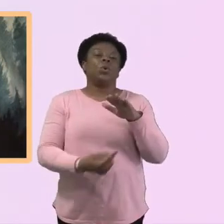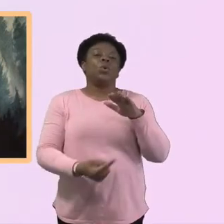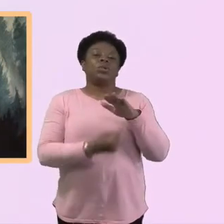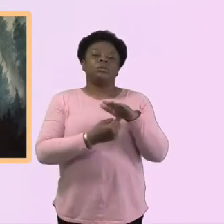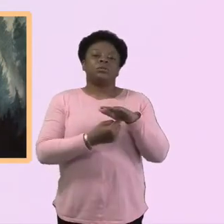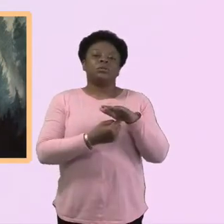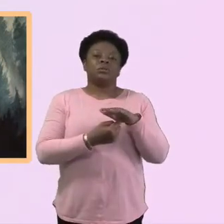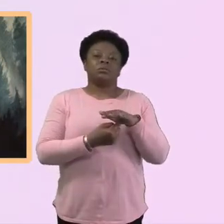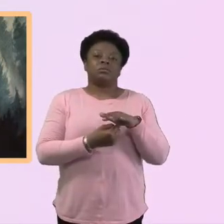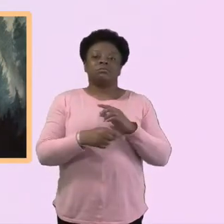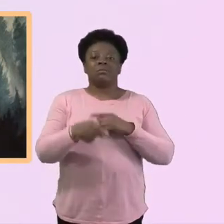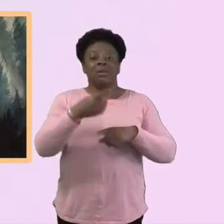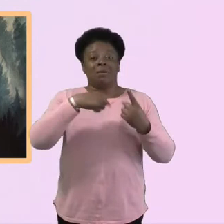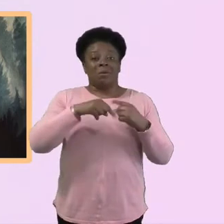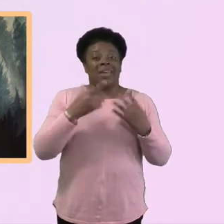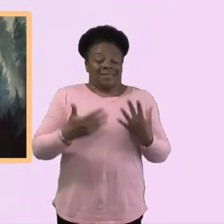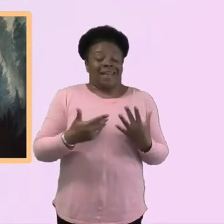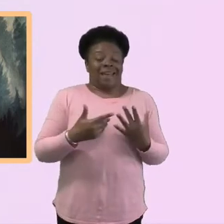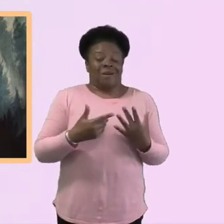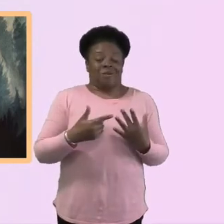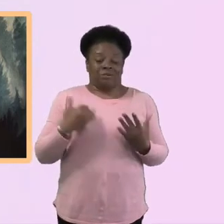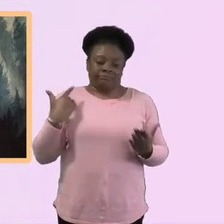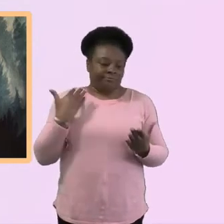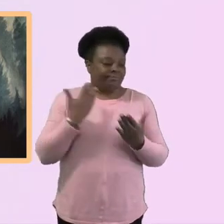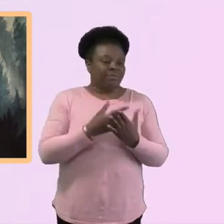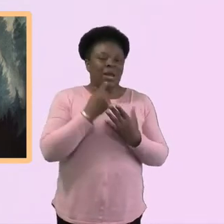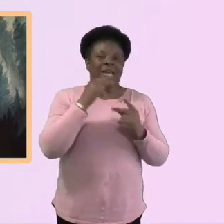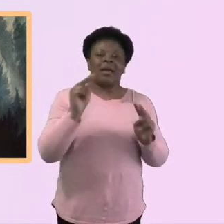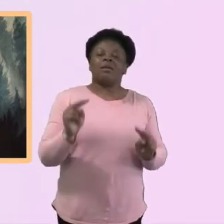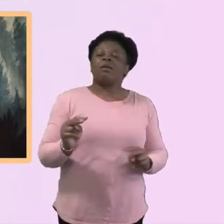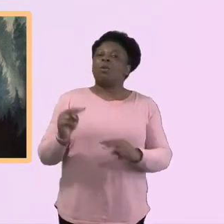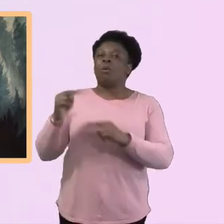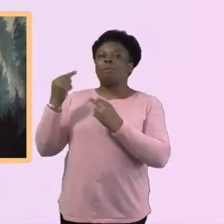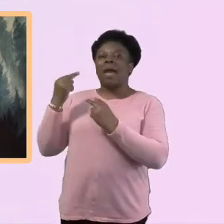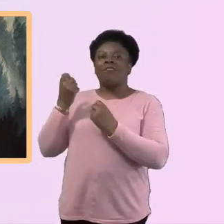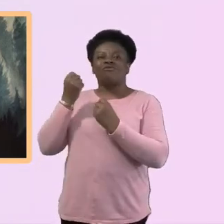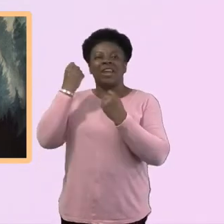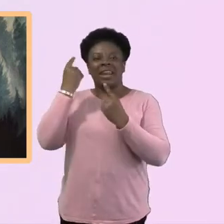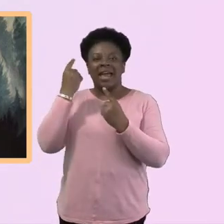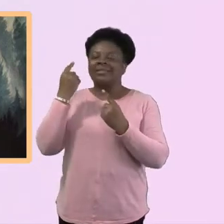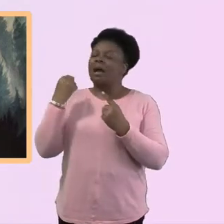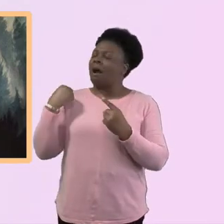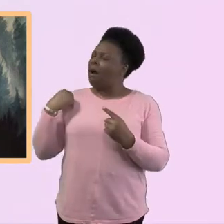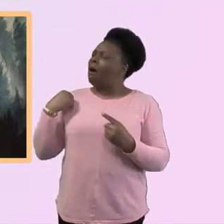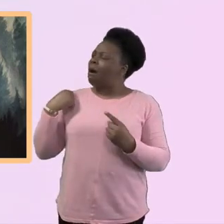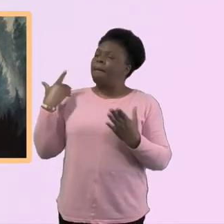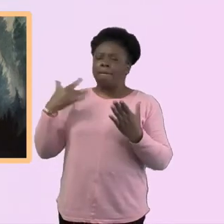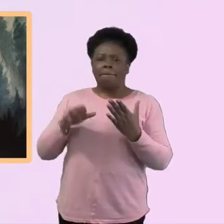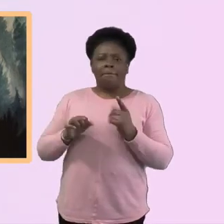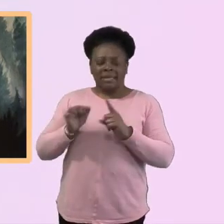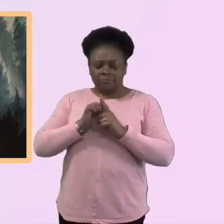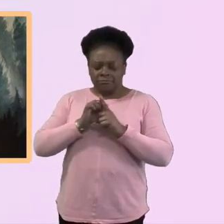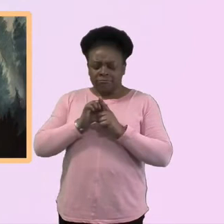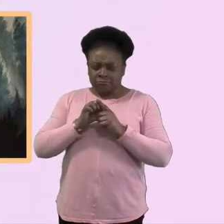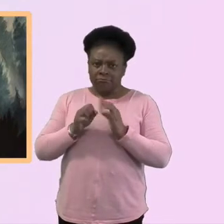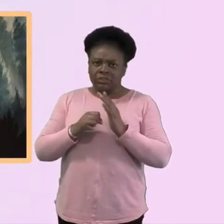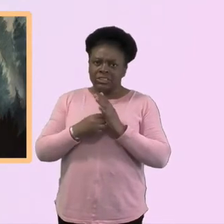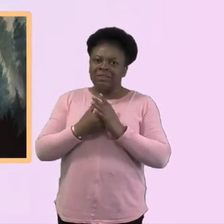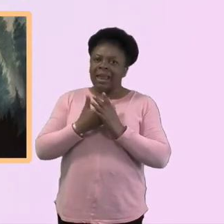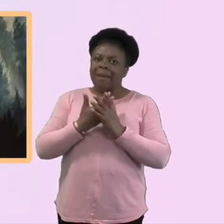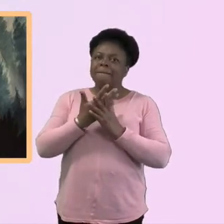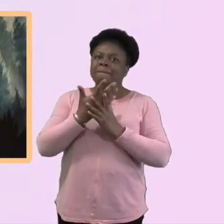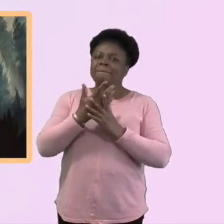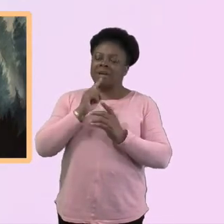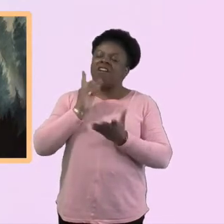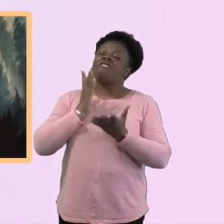now and see, see the growth, the growth that has taken place, you know, and, and see how the faith, faith has been